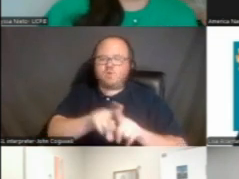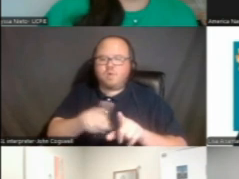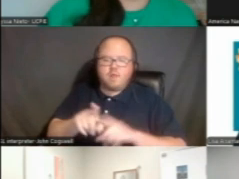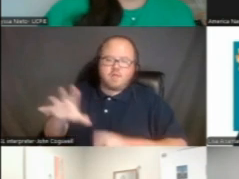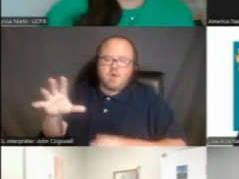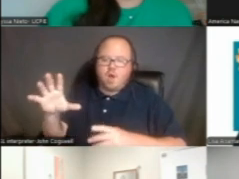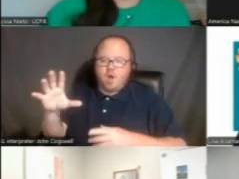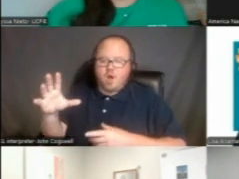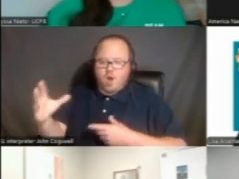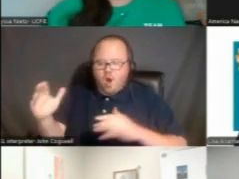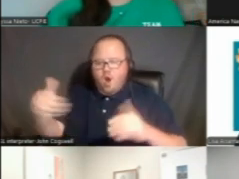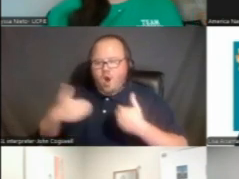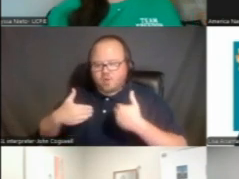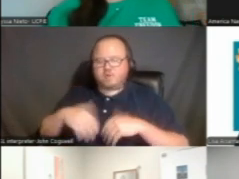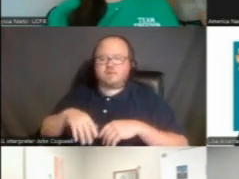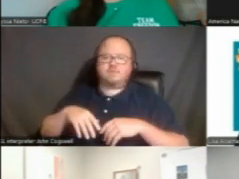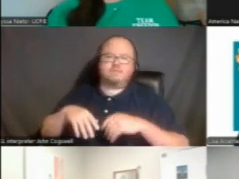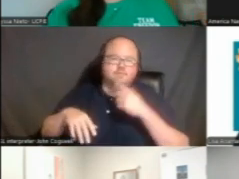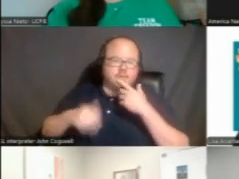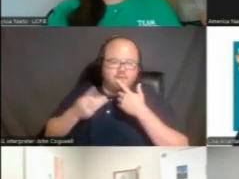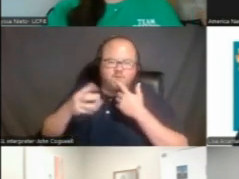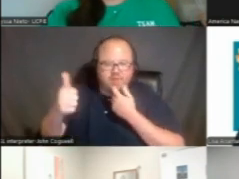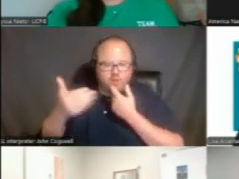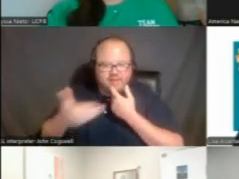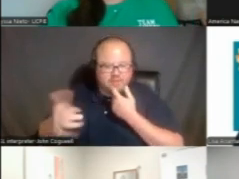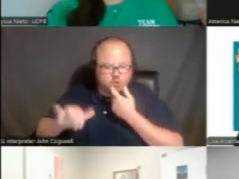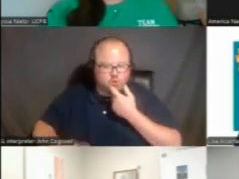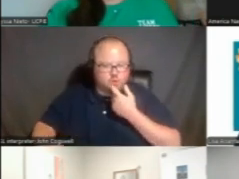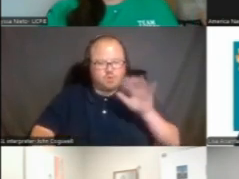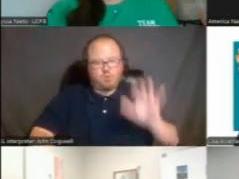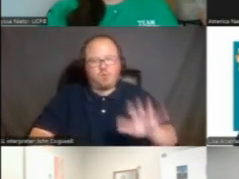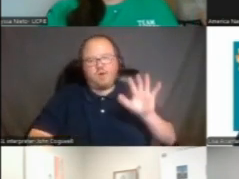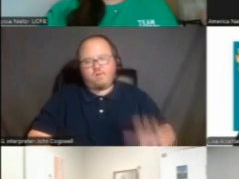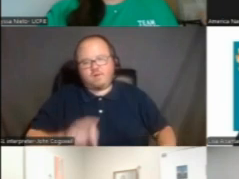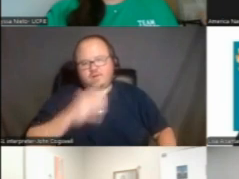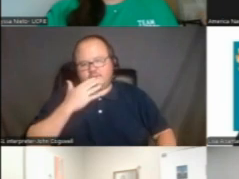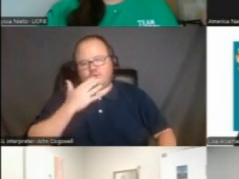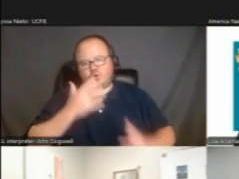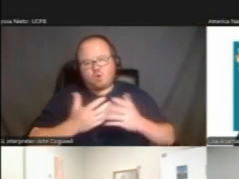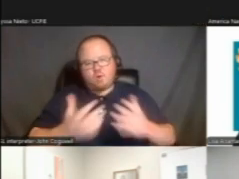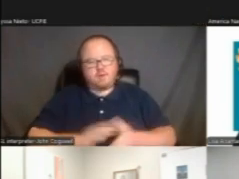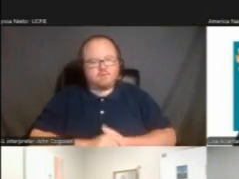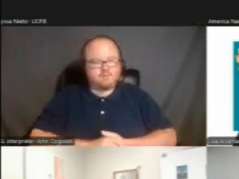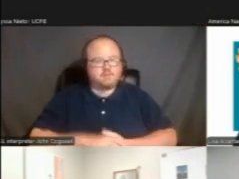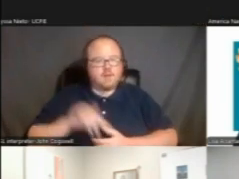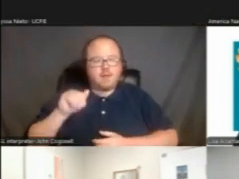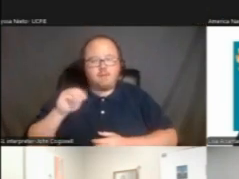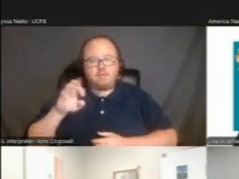autism, cerebral palsy, of course, and a few others. Wonderful. Thank you so much. And America.